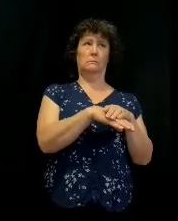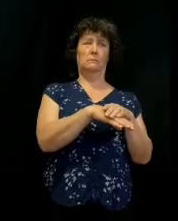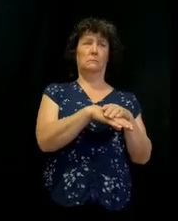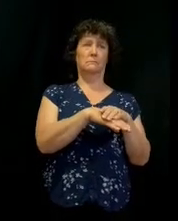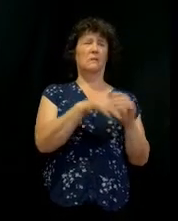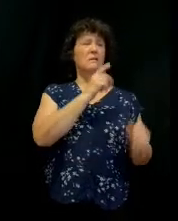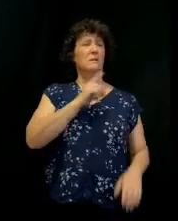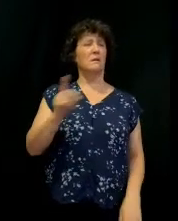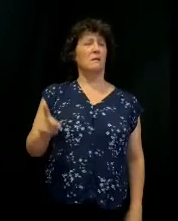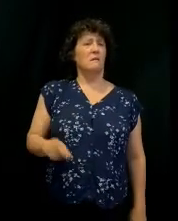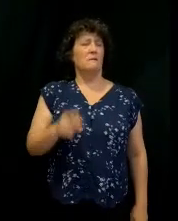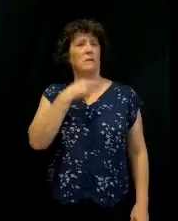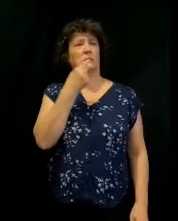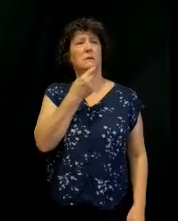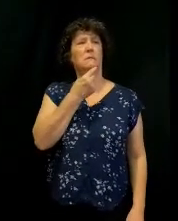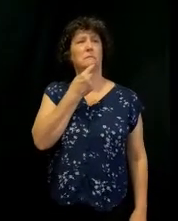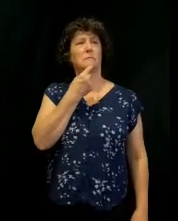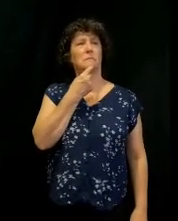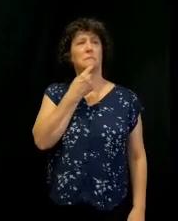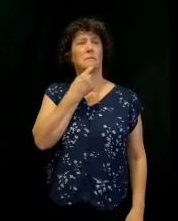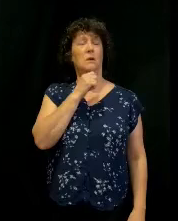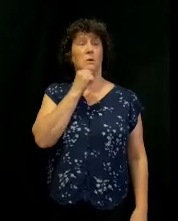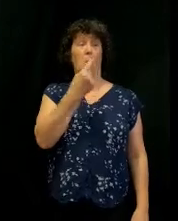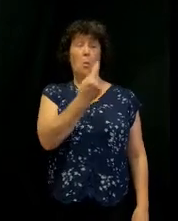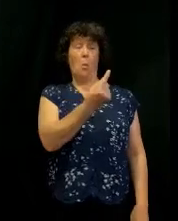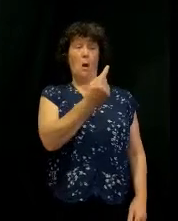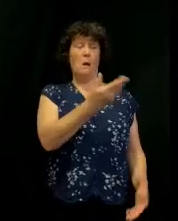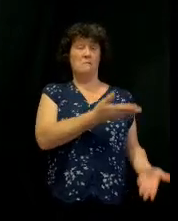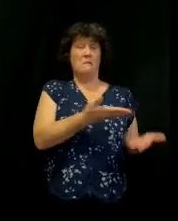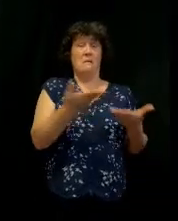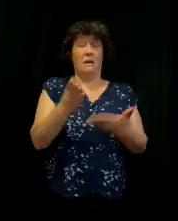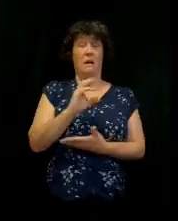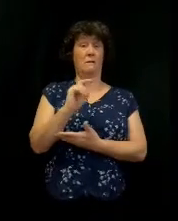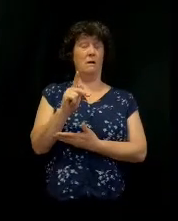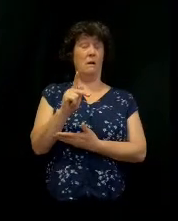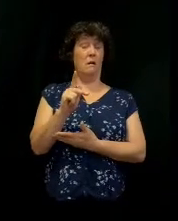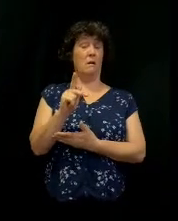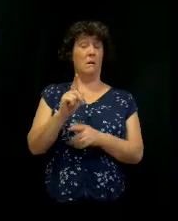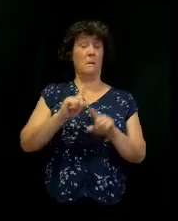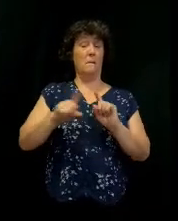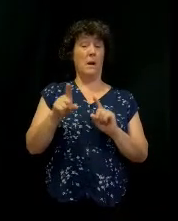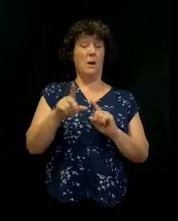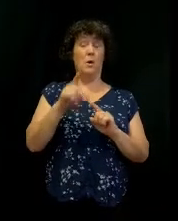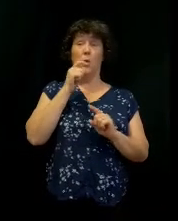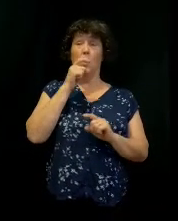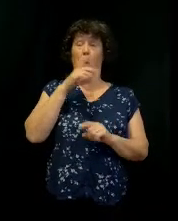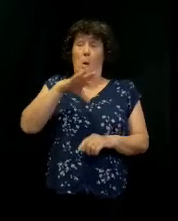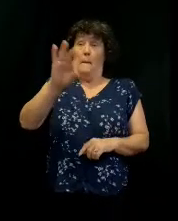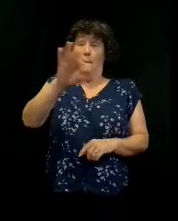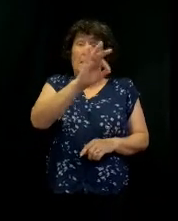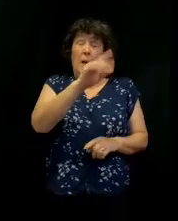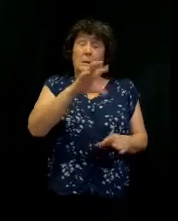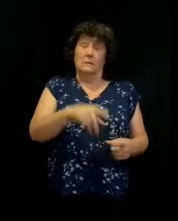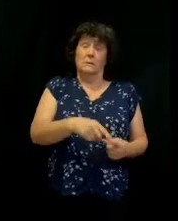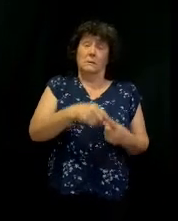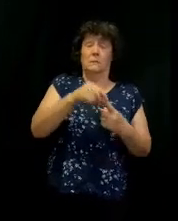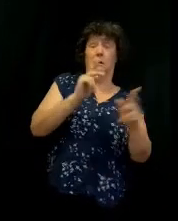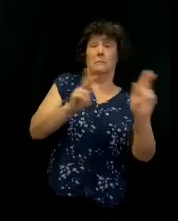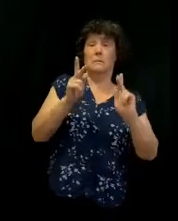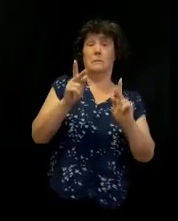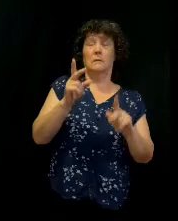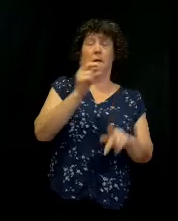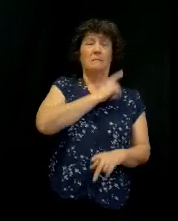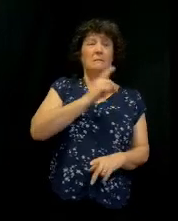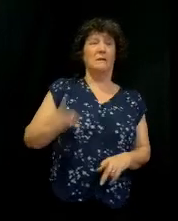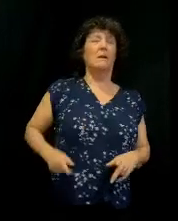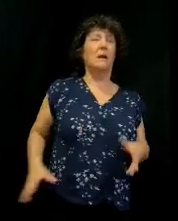And David said, No one may carry the ark of God but the Levites, but the Lord had chosen them to carry the ark of God and to minister before him forever. And David gathered